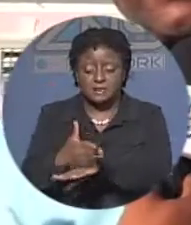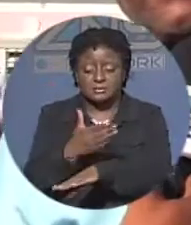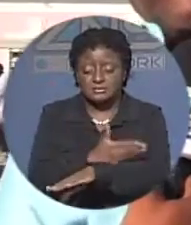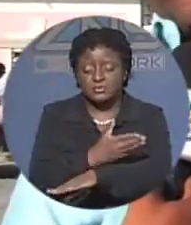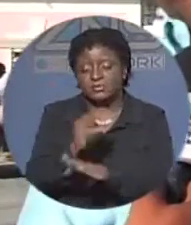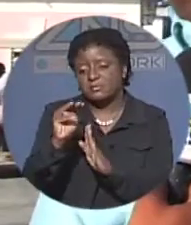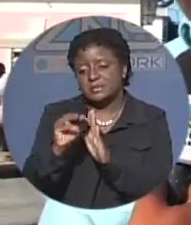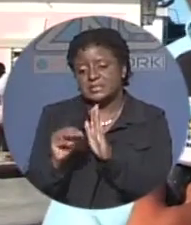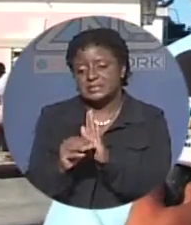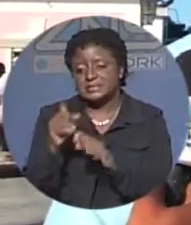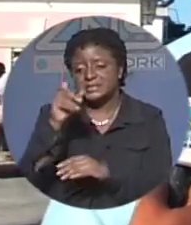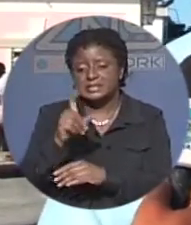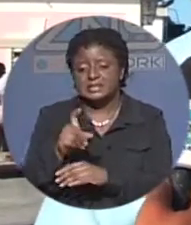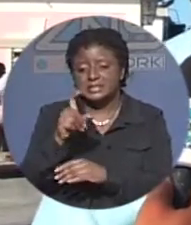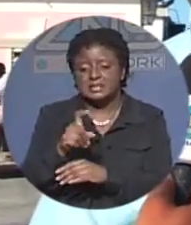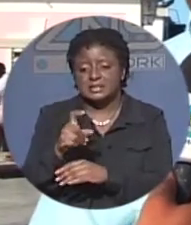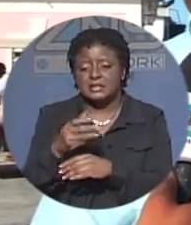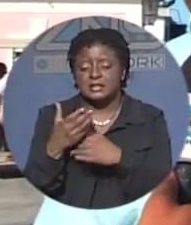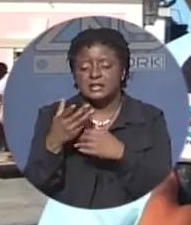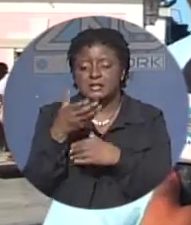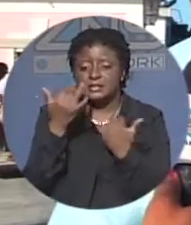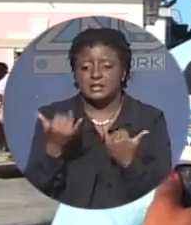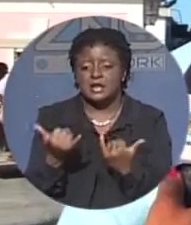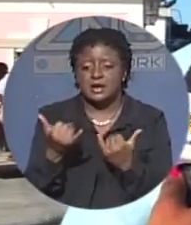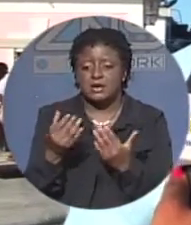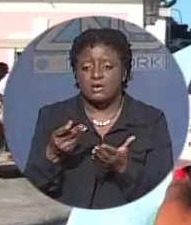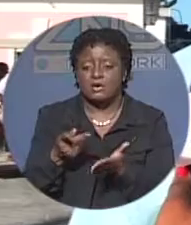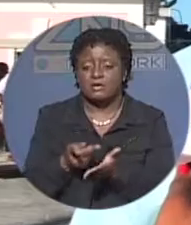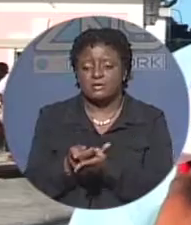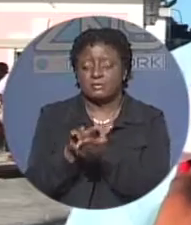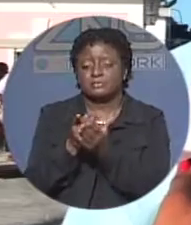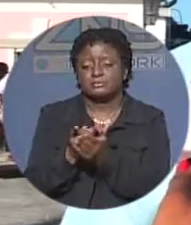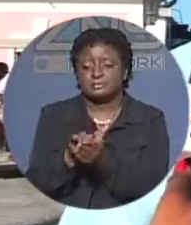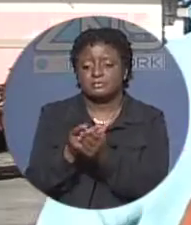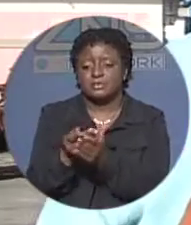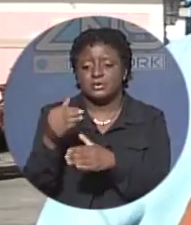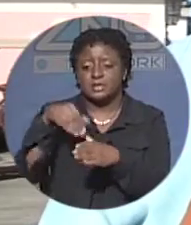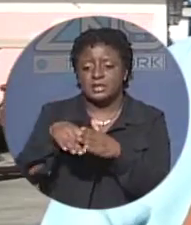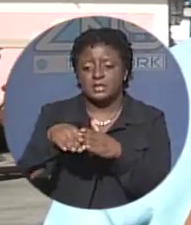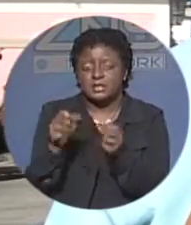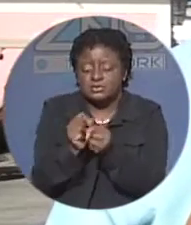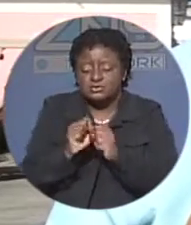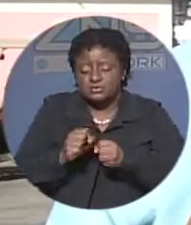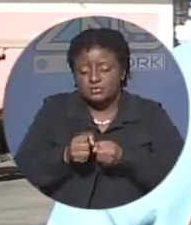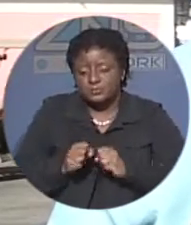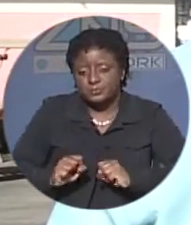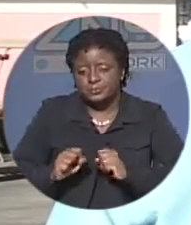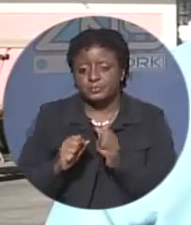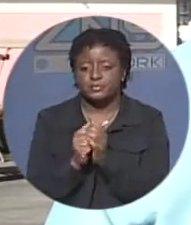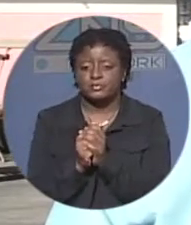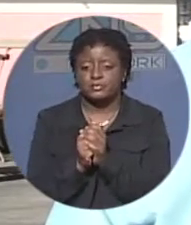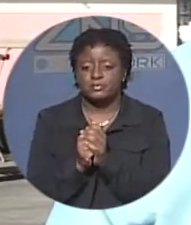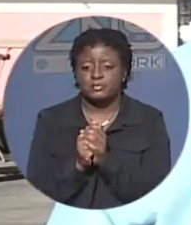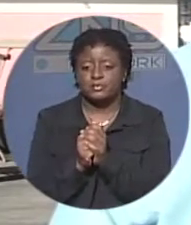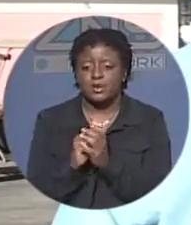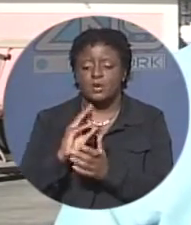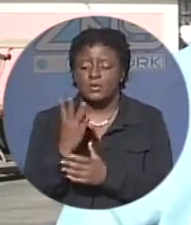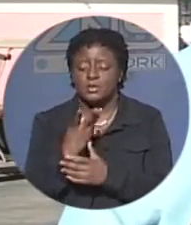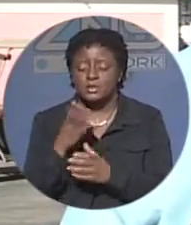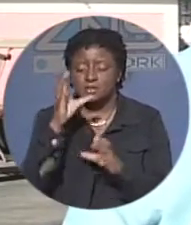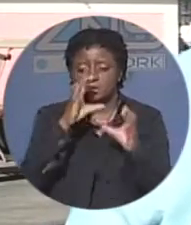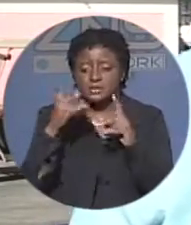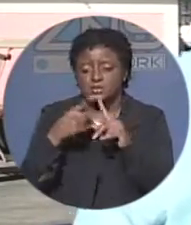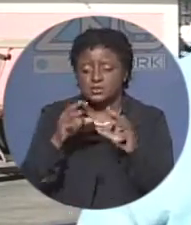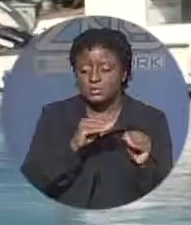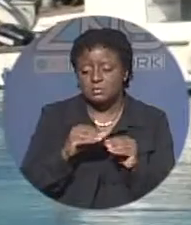note that there's presently a freight boat in and there's uh congestion and so we seek to move the passenger from